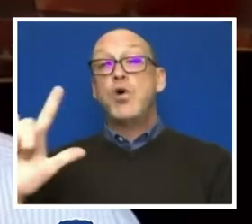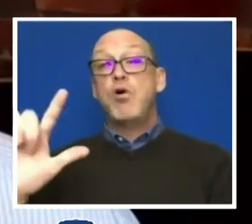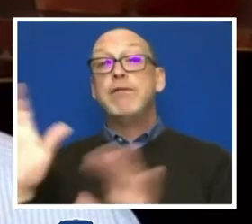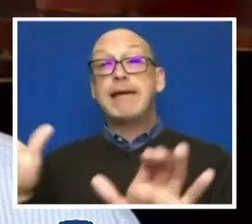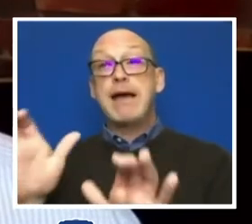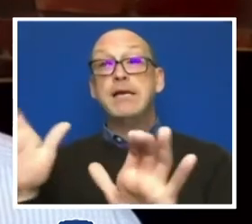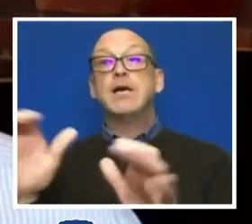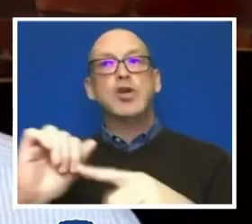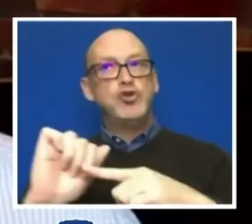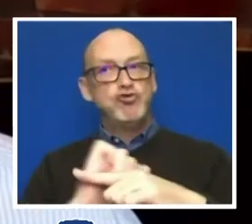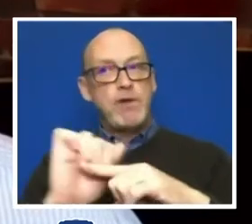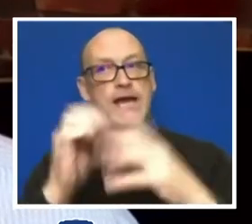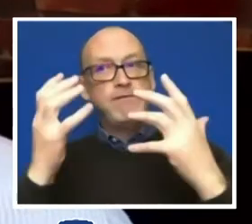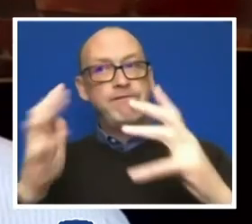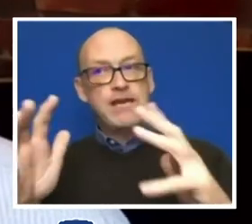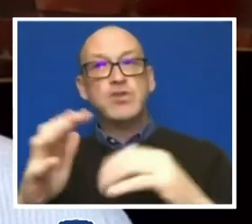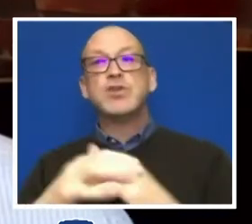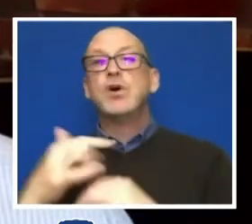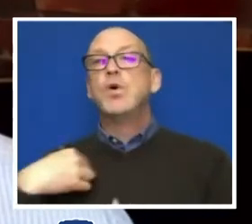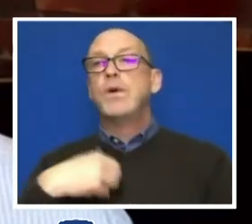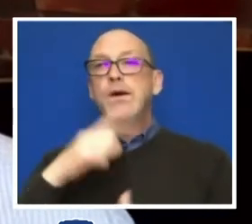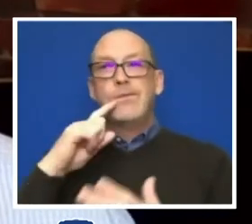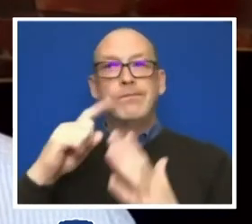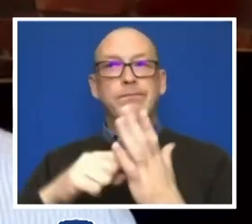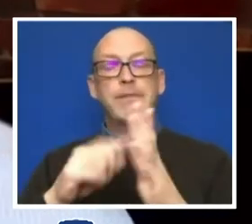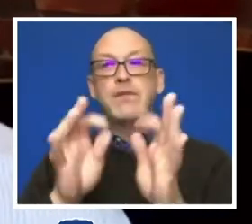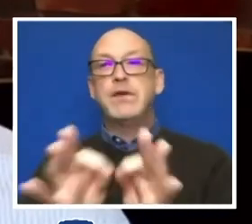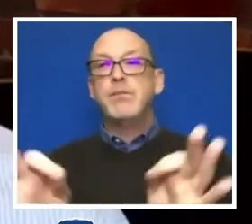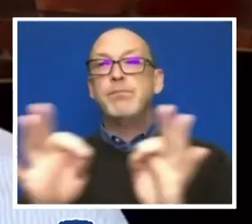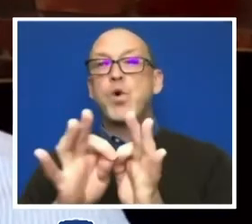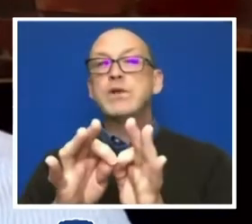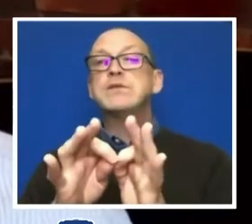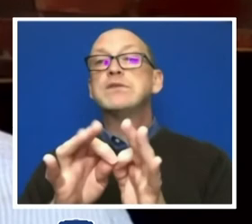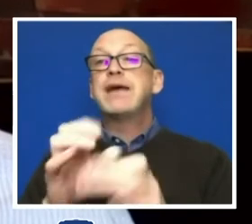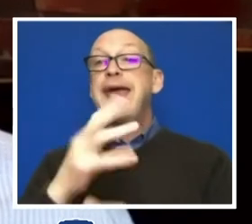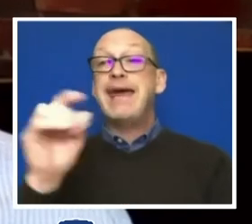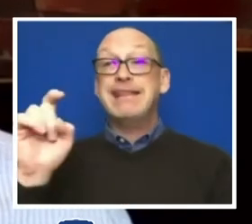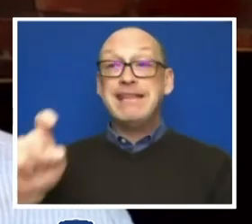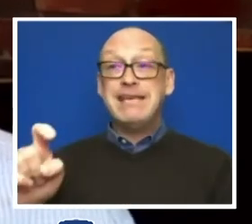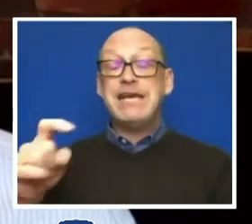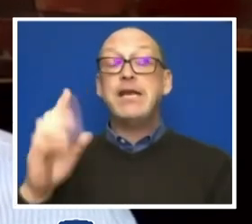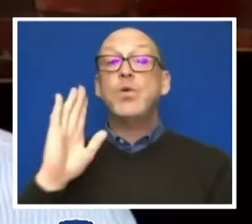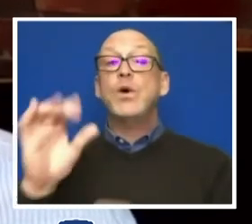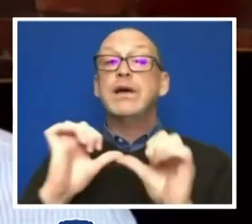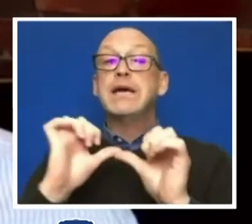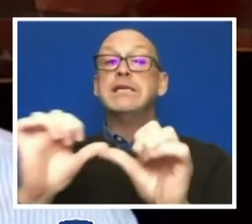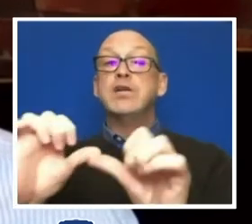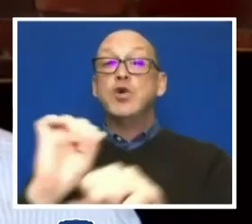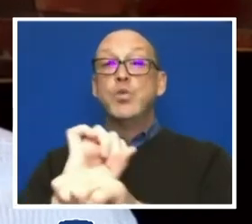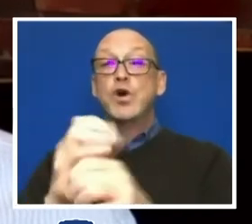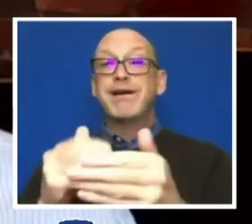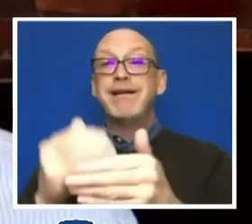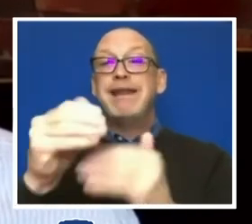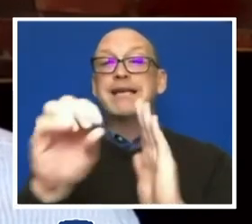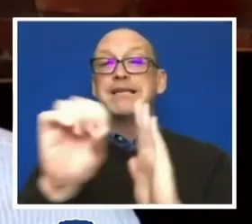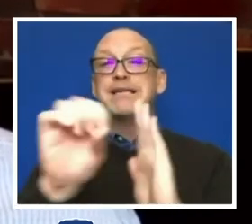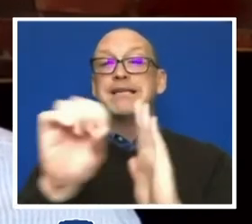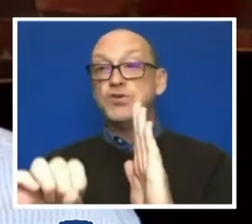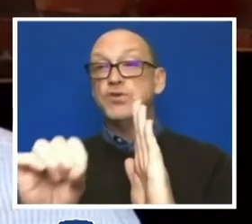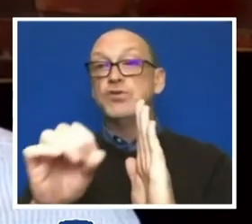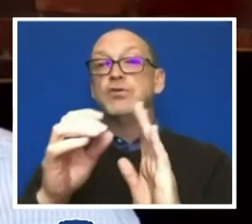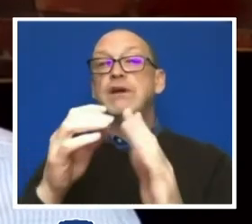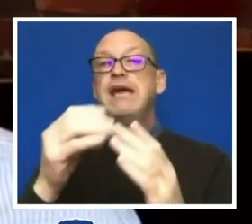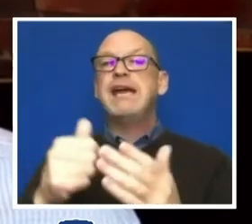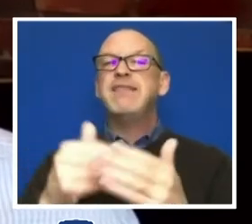recognize this need and the importance of doing so and we're going to continue working this next semester and these coming months